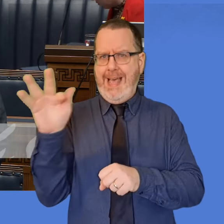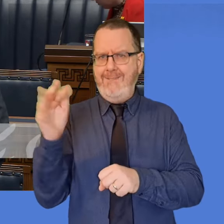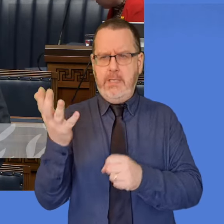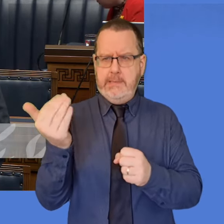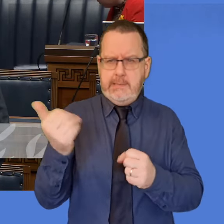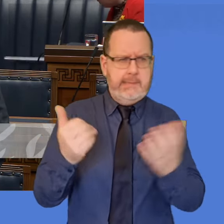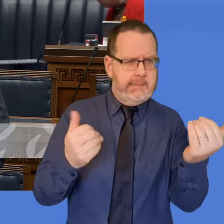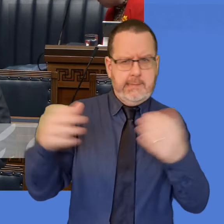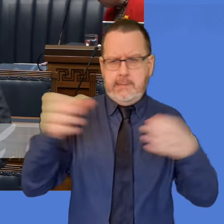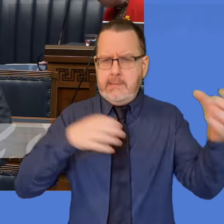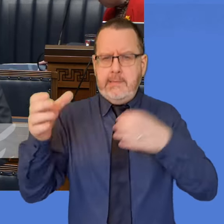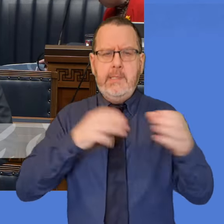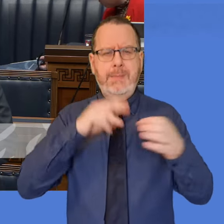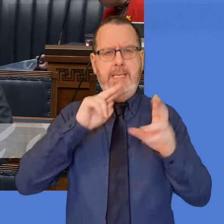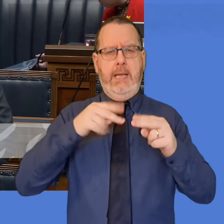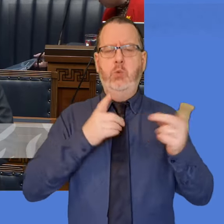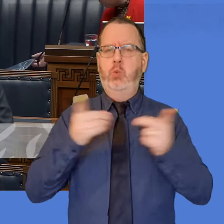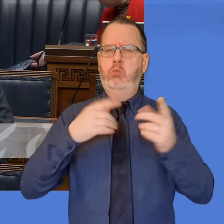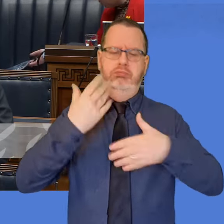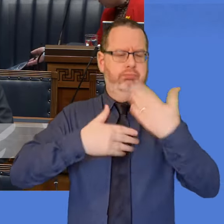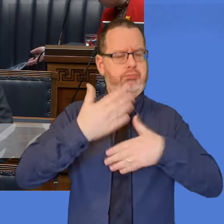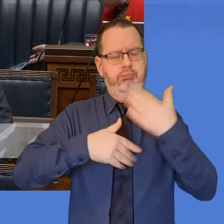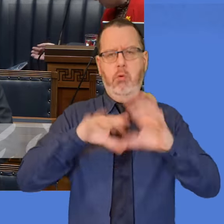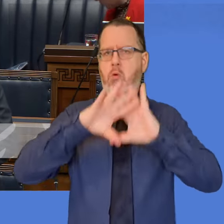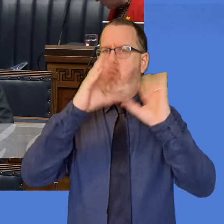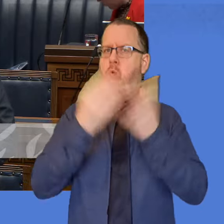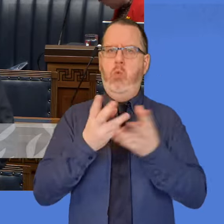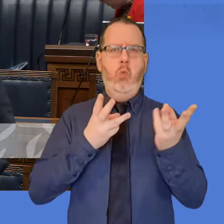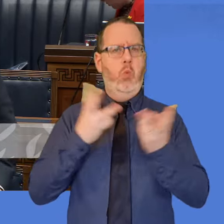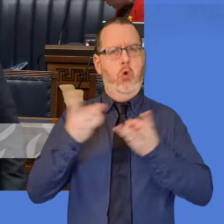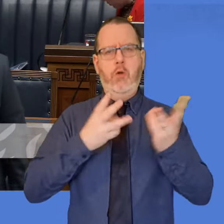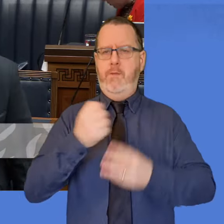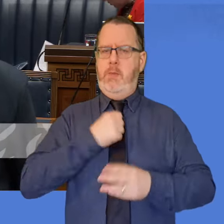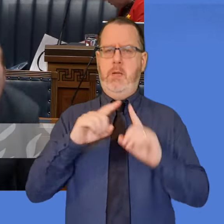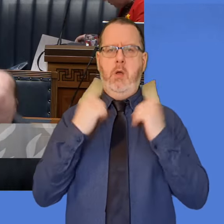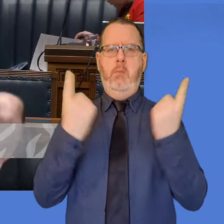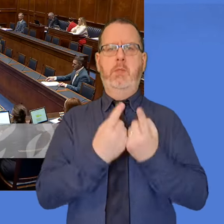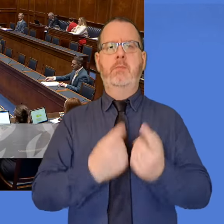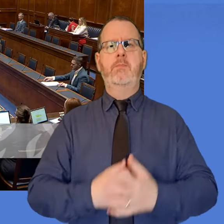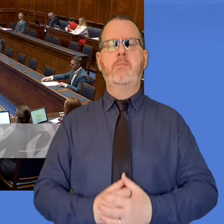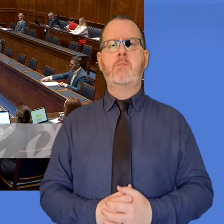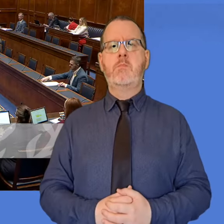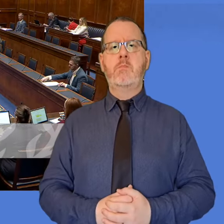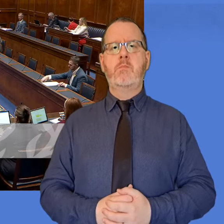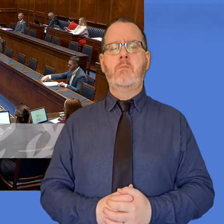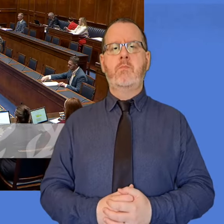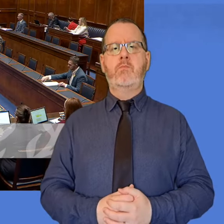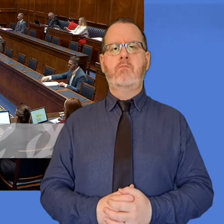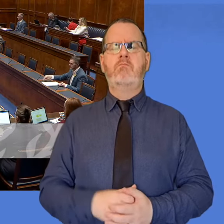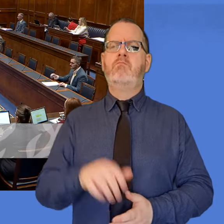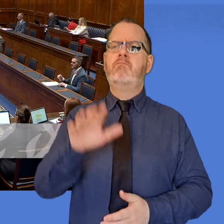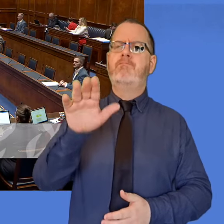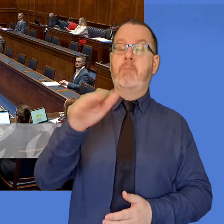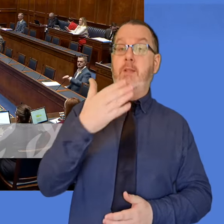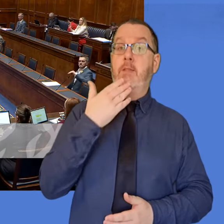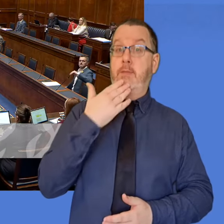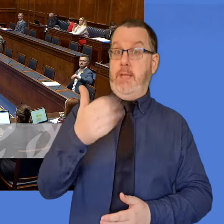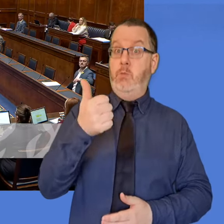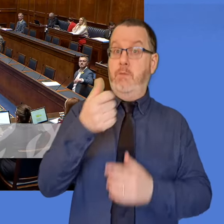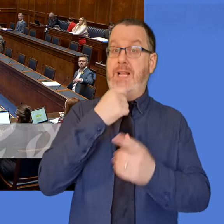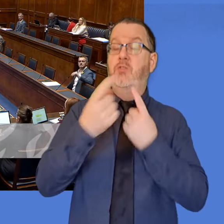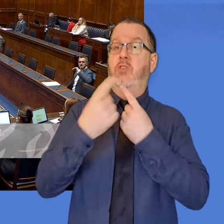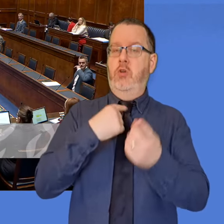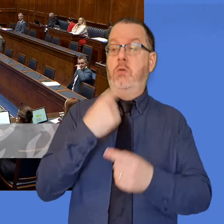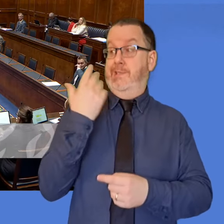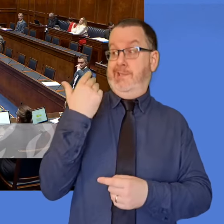place so that we can fully deliver on the aims and objectives of my department. Mr. McCrossan. Thank